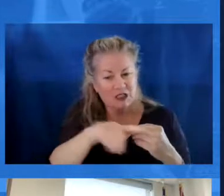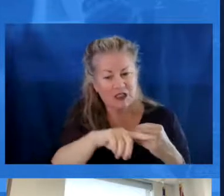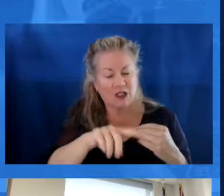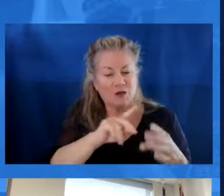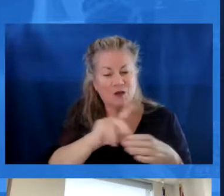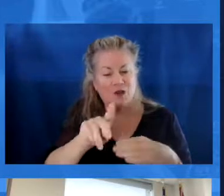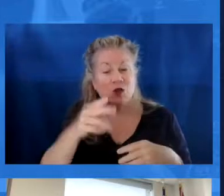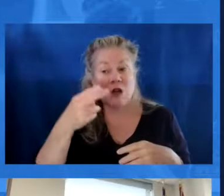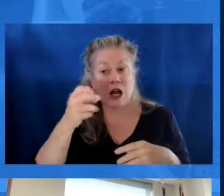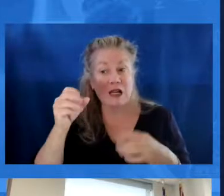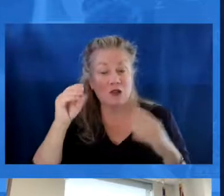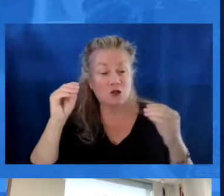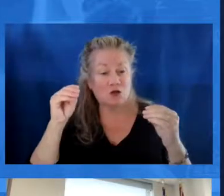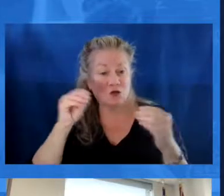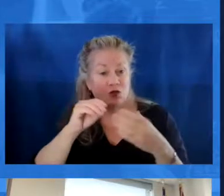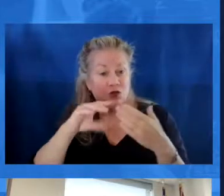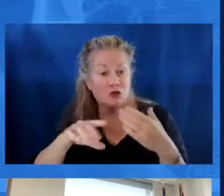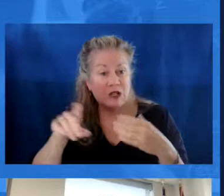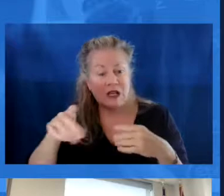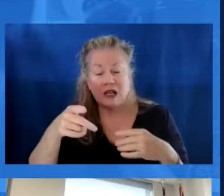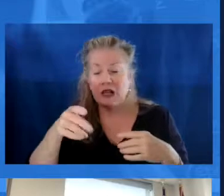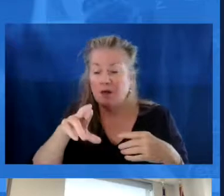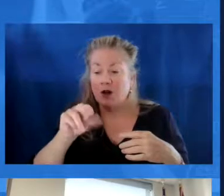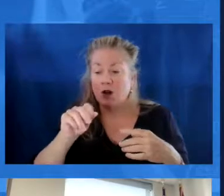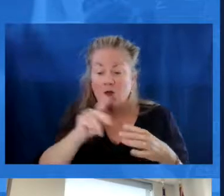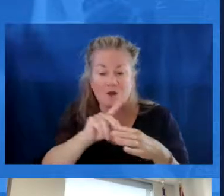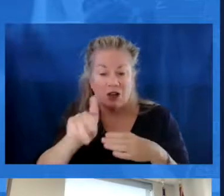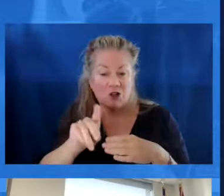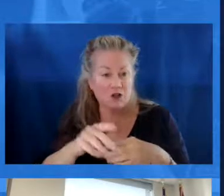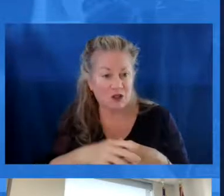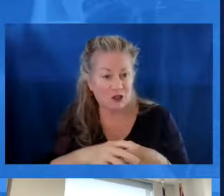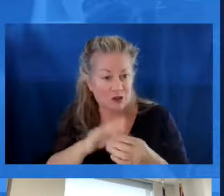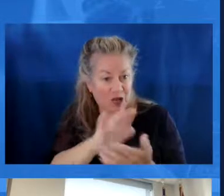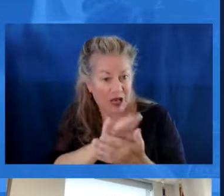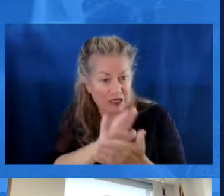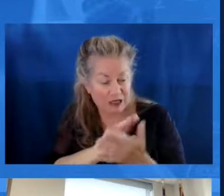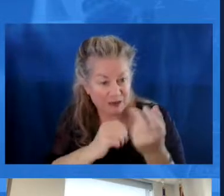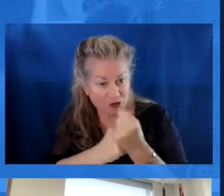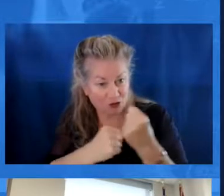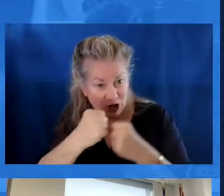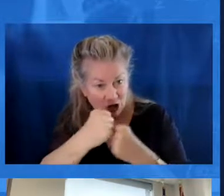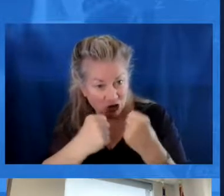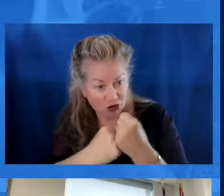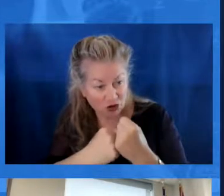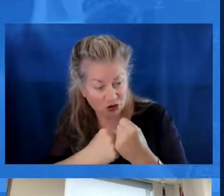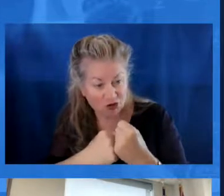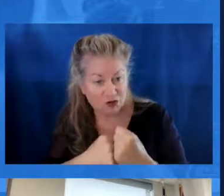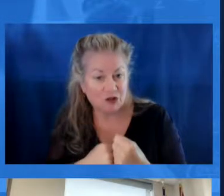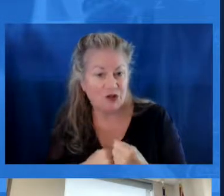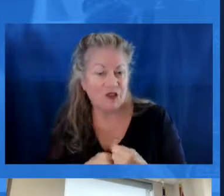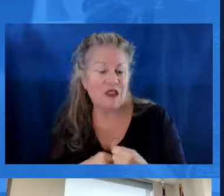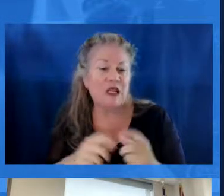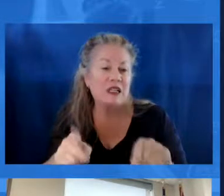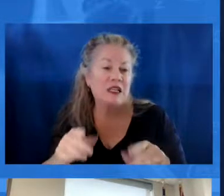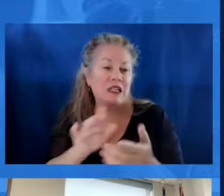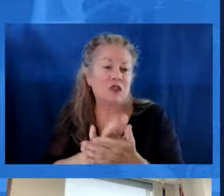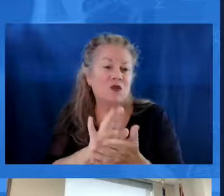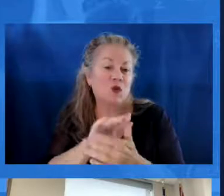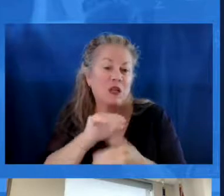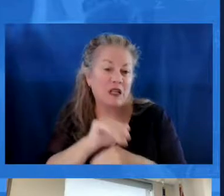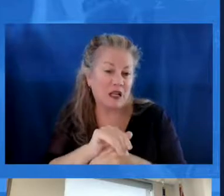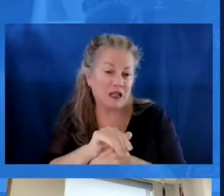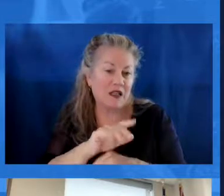teaching as a profession student. So the high school students and the paraprofessionals in their building. Their academic structure is, as I mentioned before,